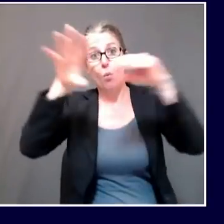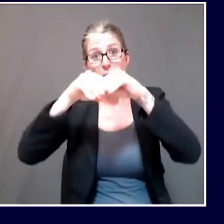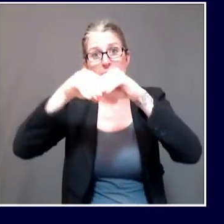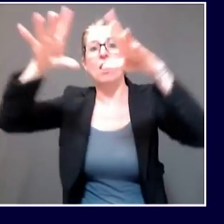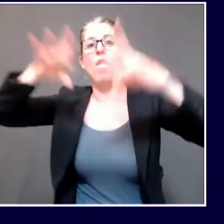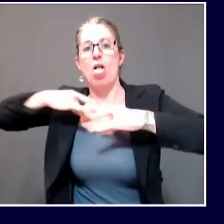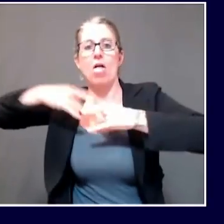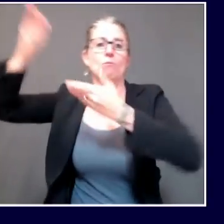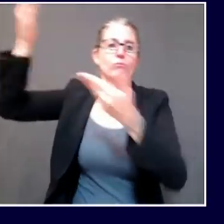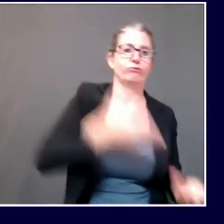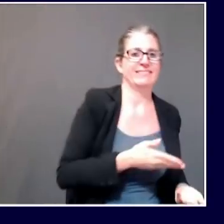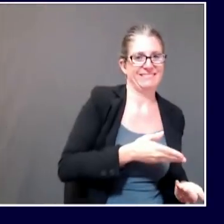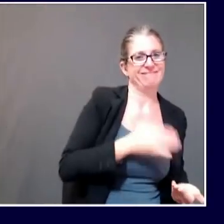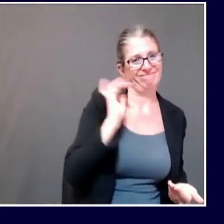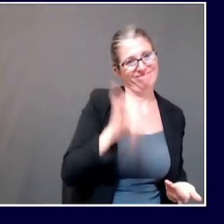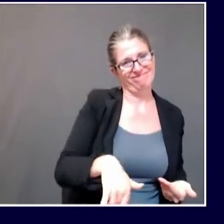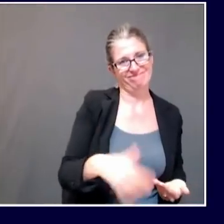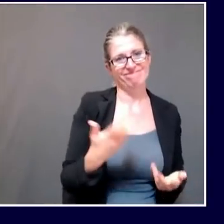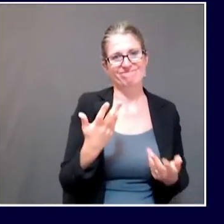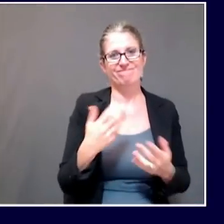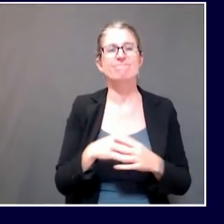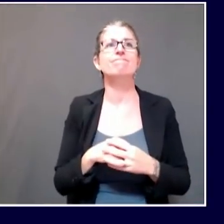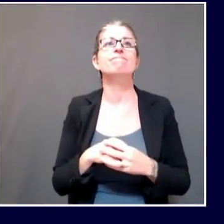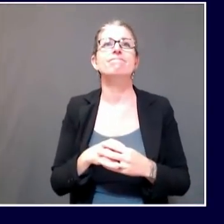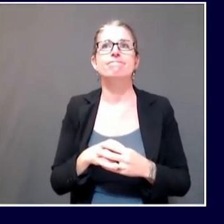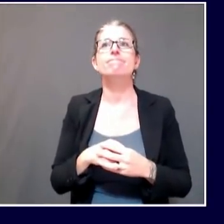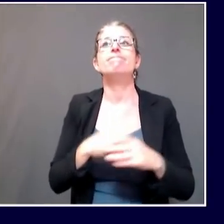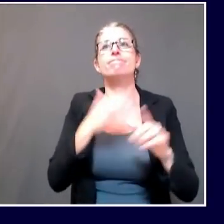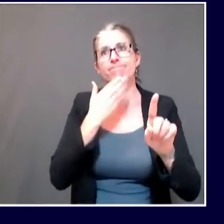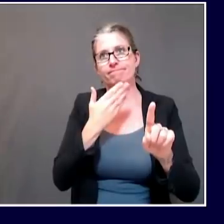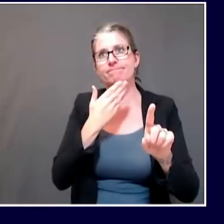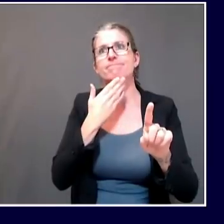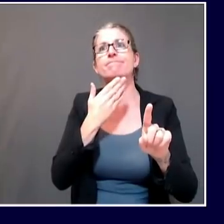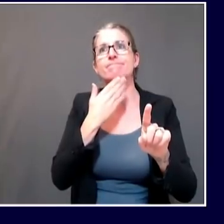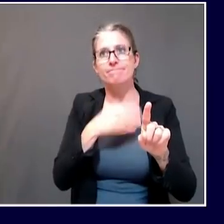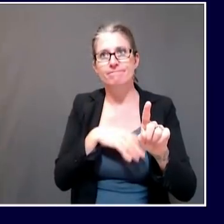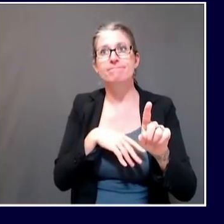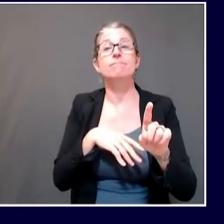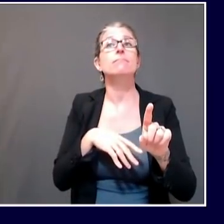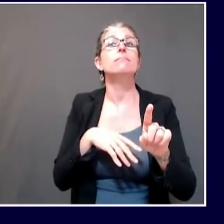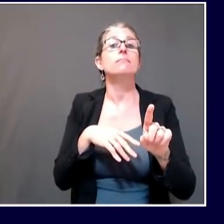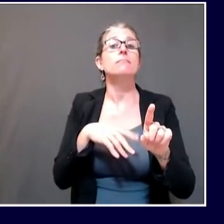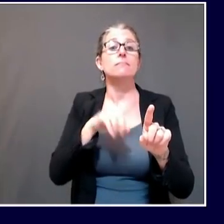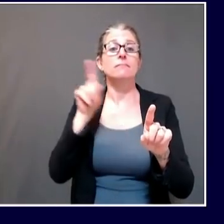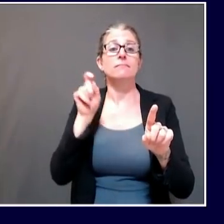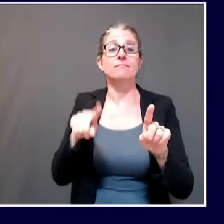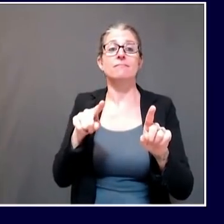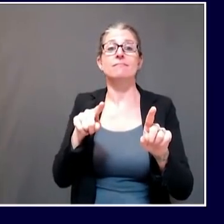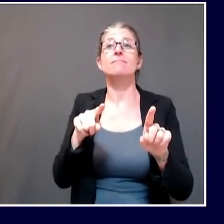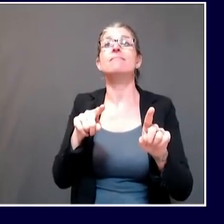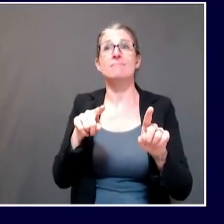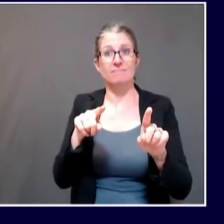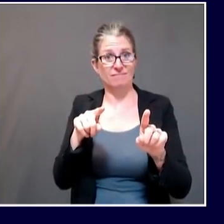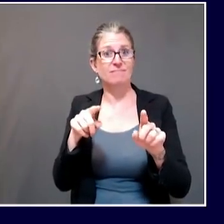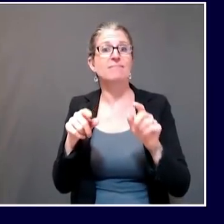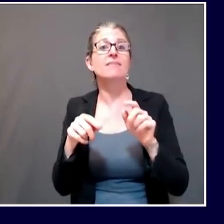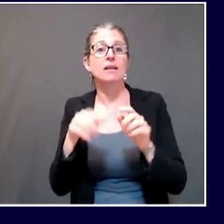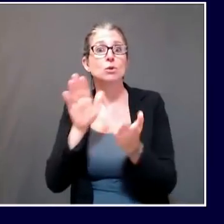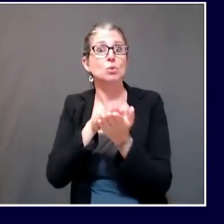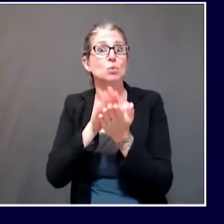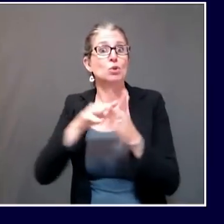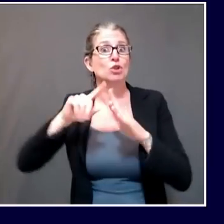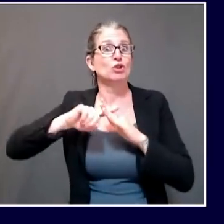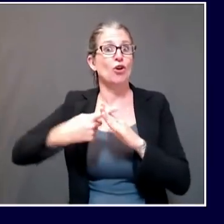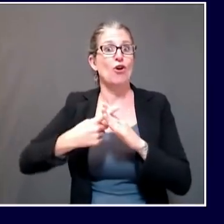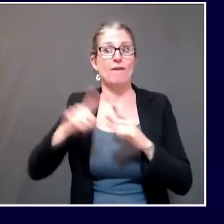you. School began in many communities today. And students and their parents who are connected to band and choir